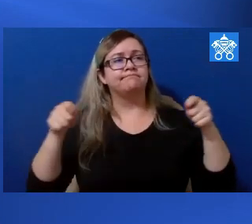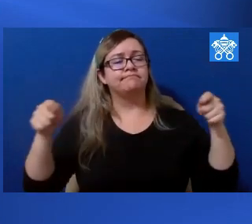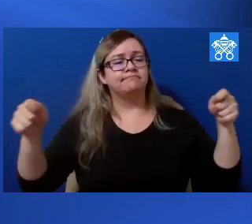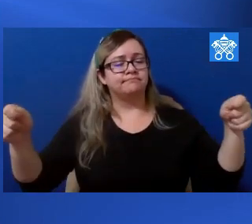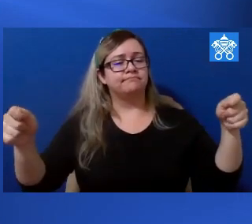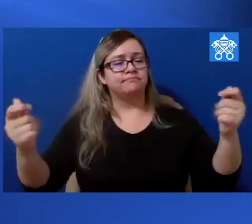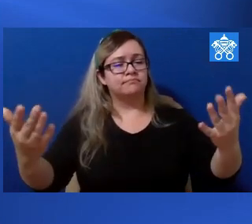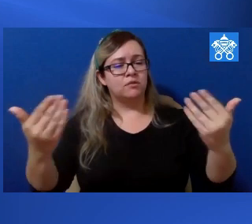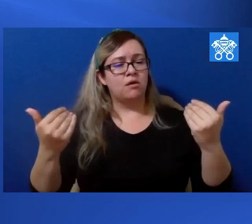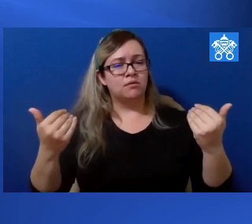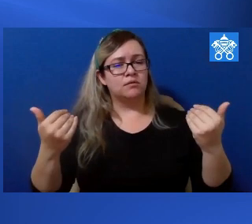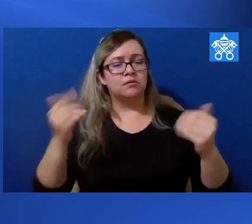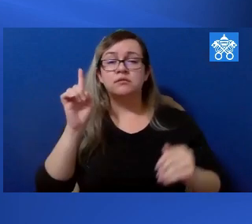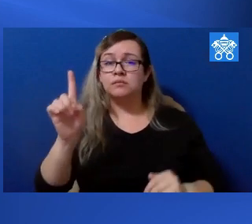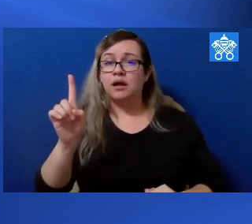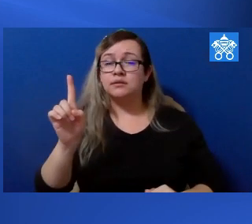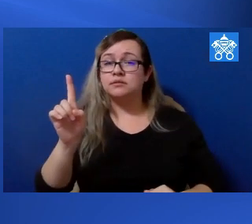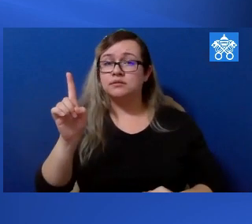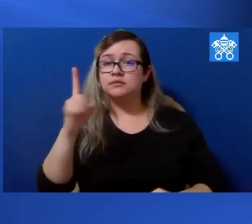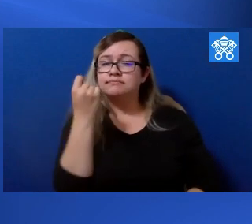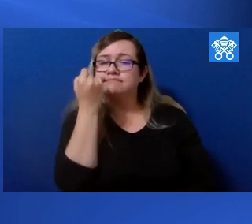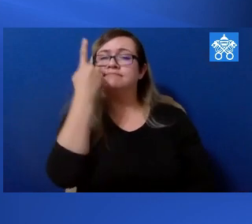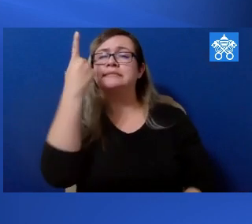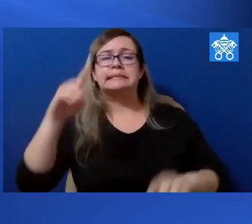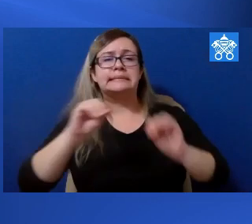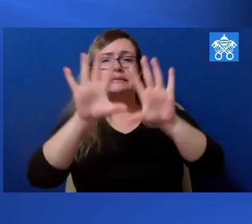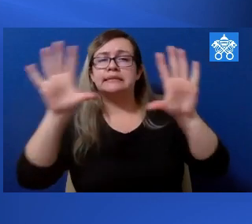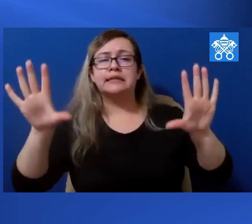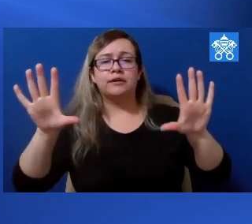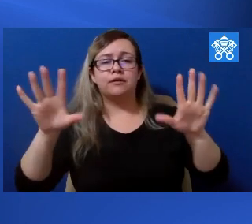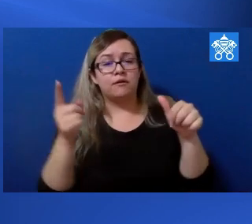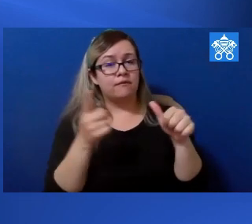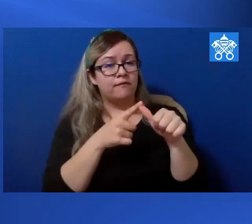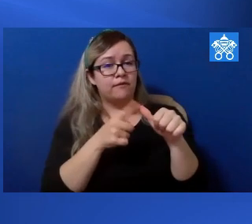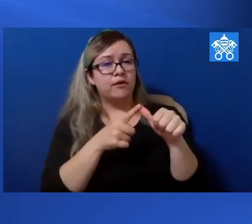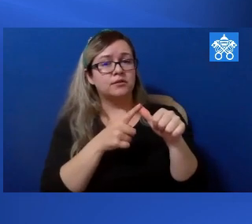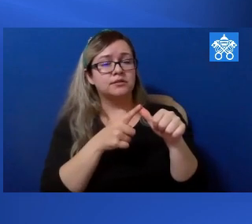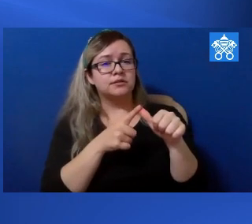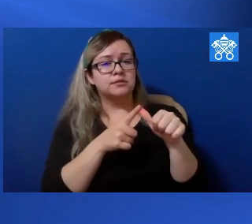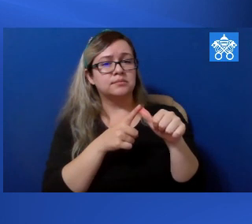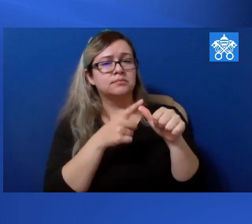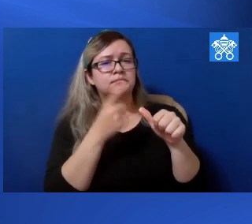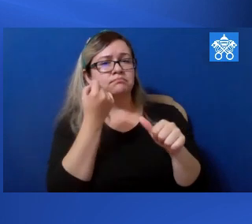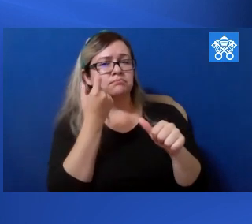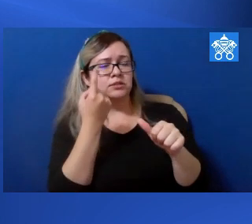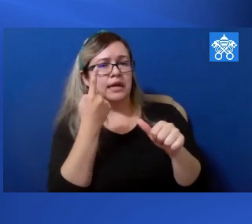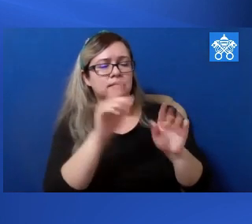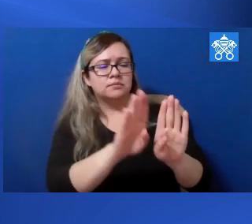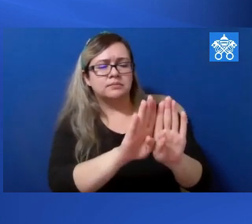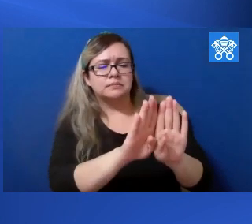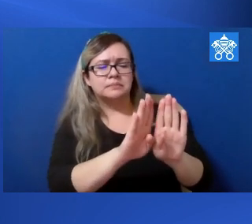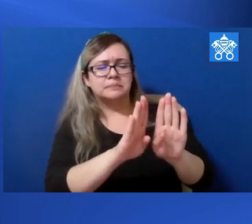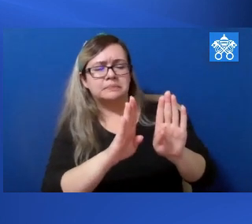The door is open to all. But to better understand, we need to ask what this narrow